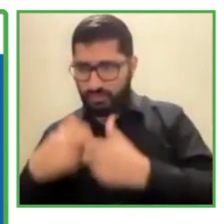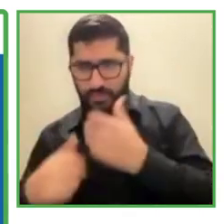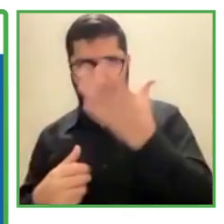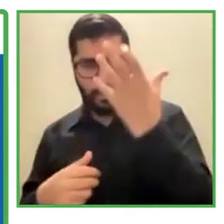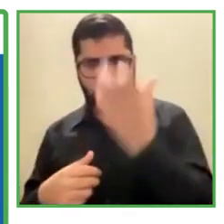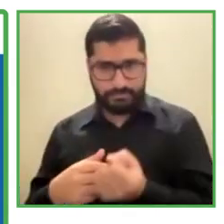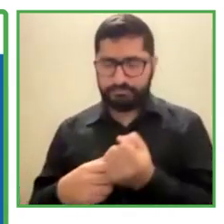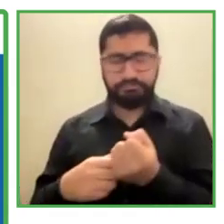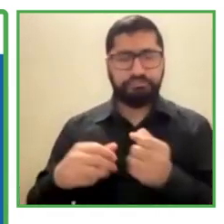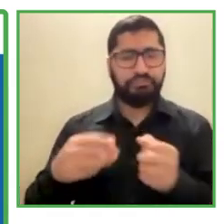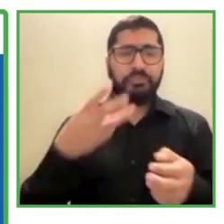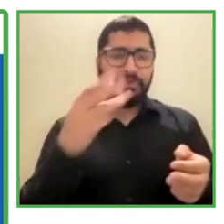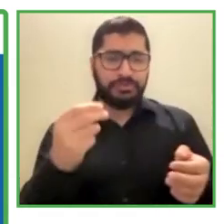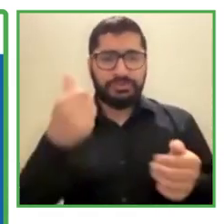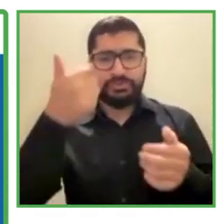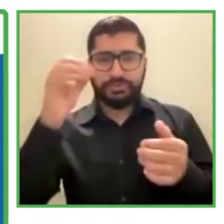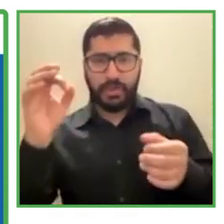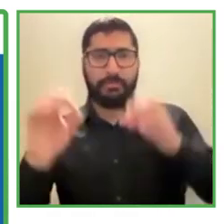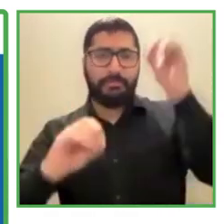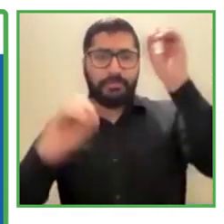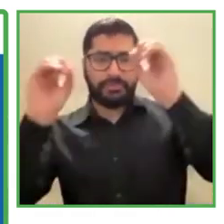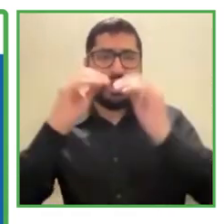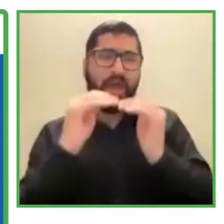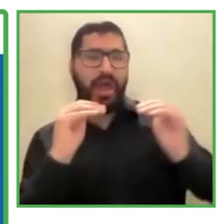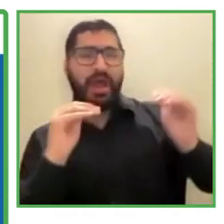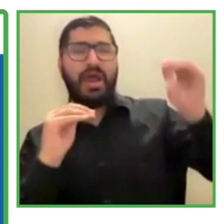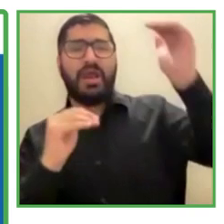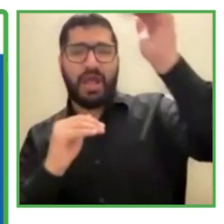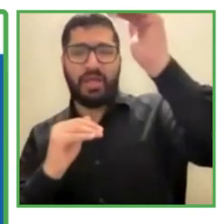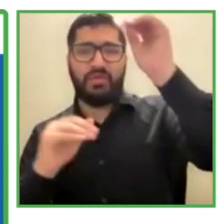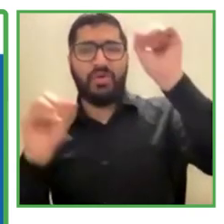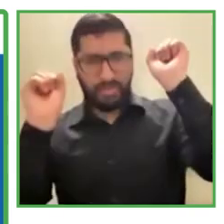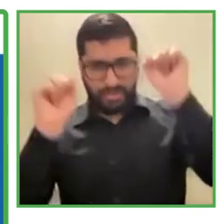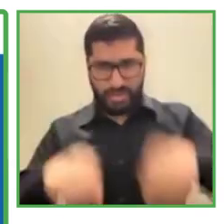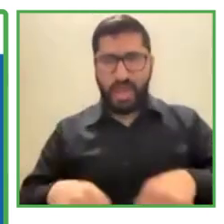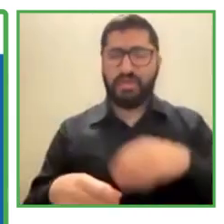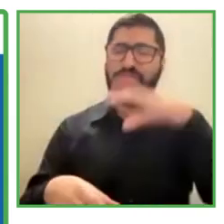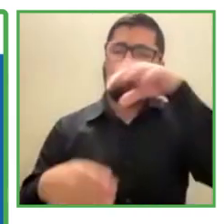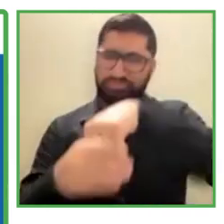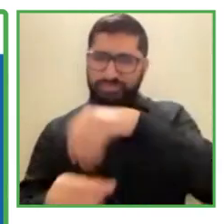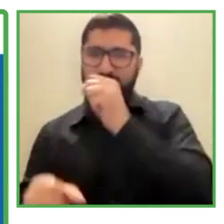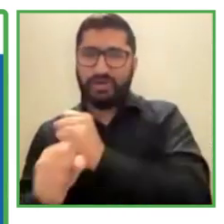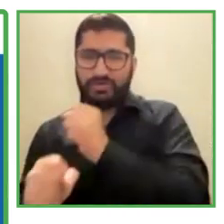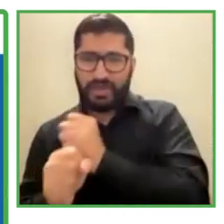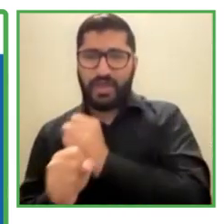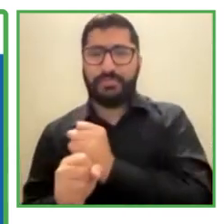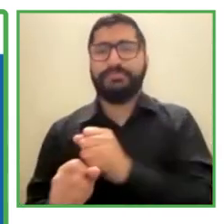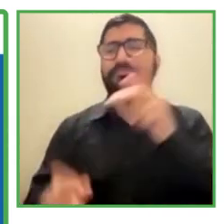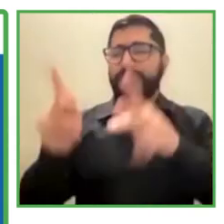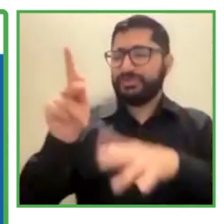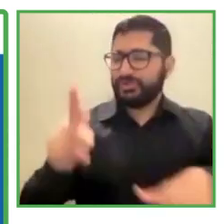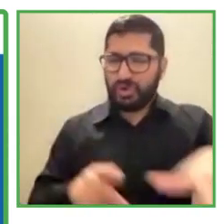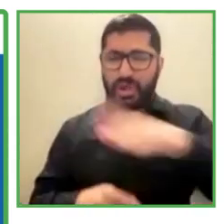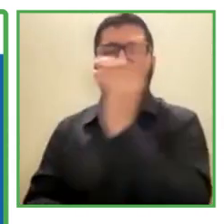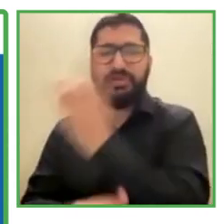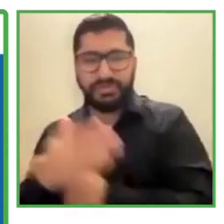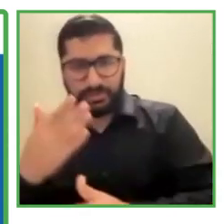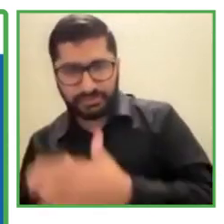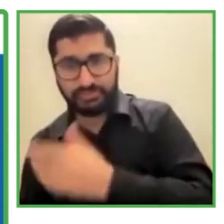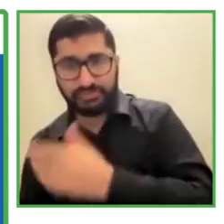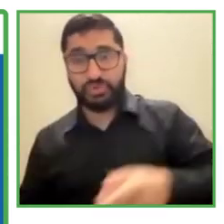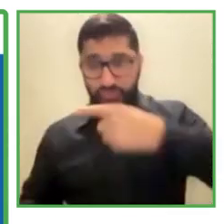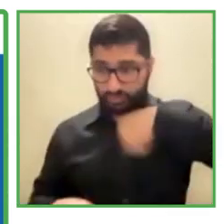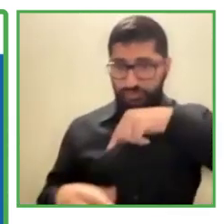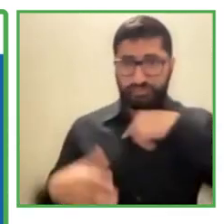well as from people with disabilities. So, we created a roadmap to help organizations become inclusive. And we do so by